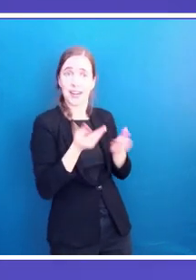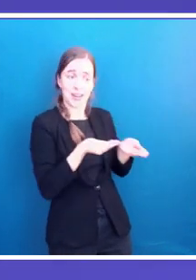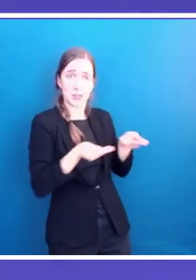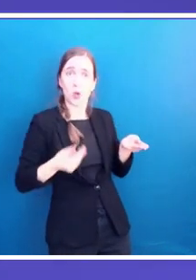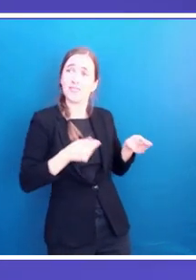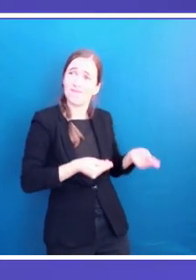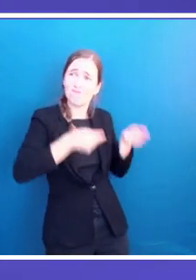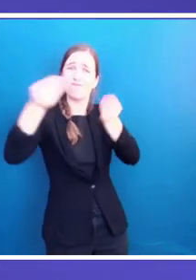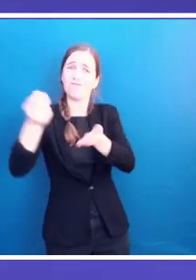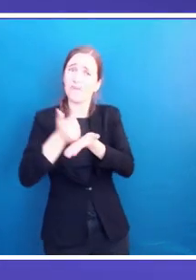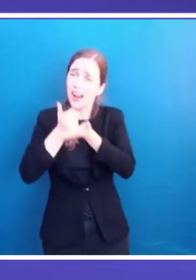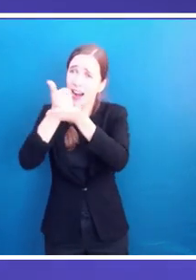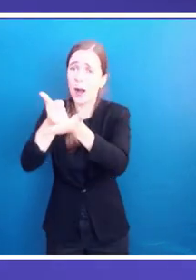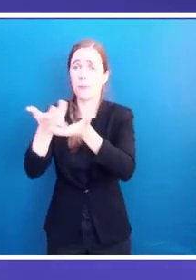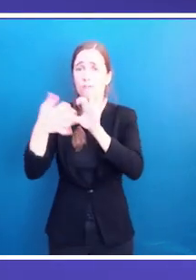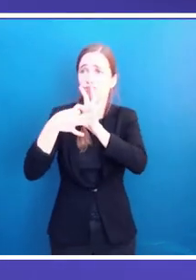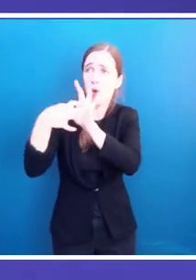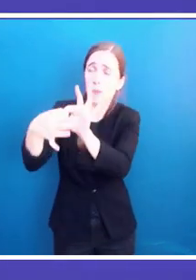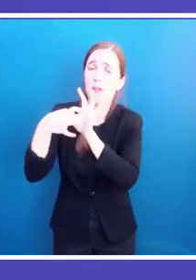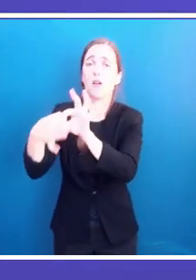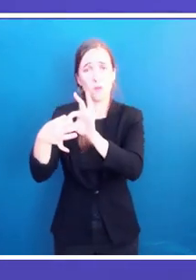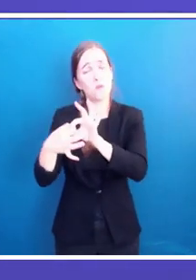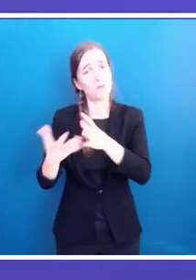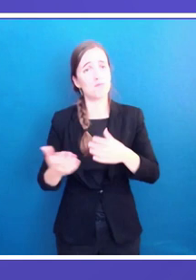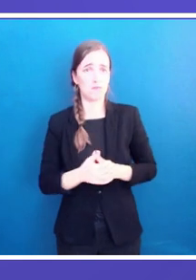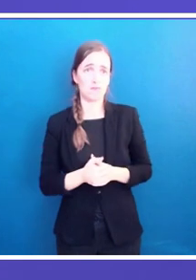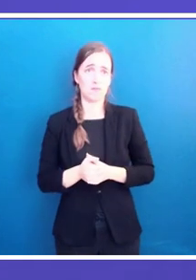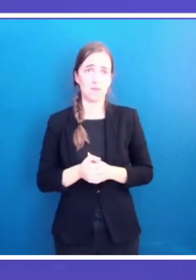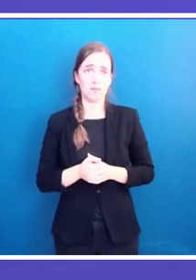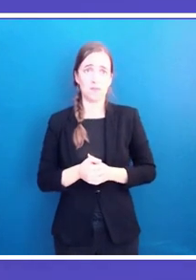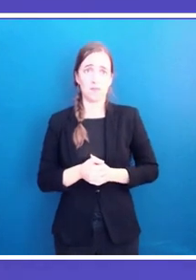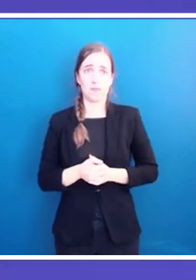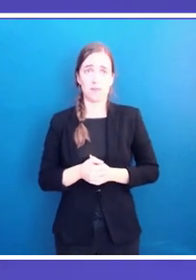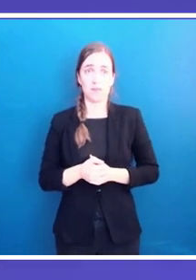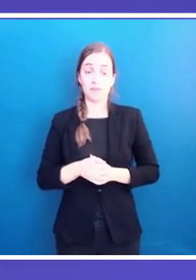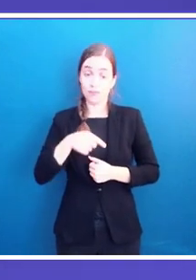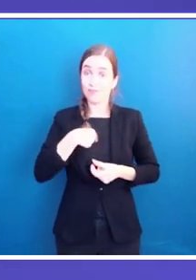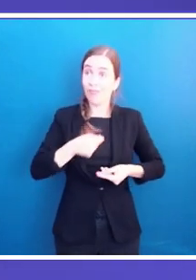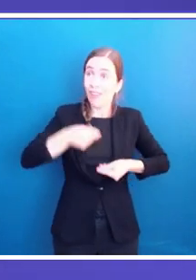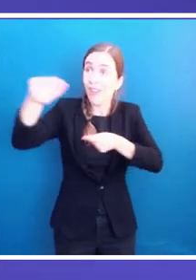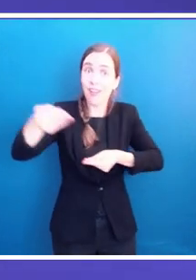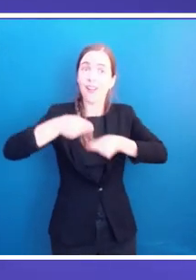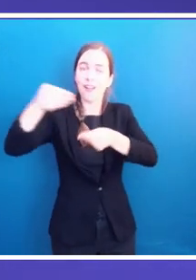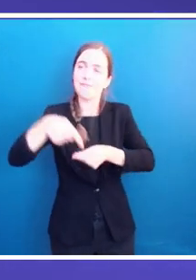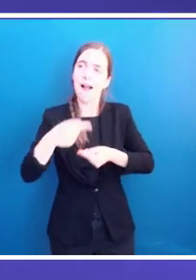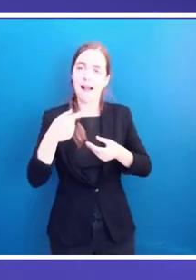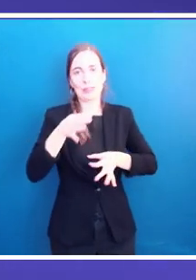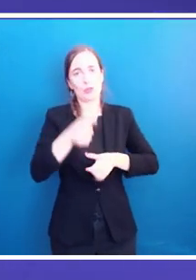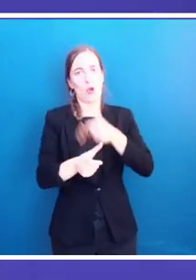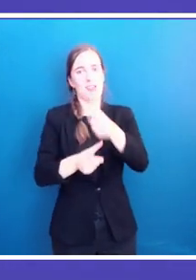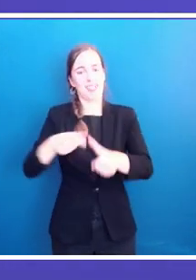Strategy 2030, and what inspires our projects. Promoting sexual and reproductive rights in Gaza.